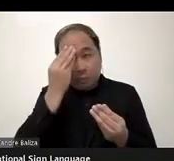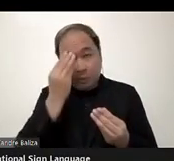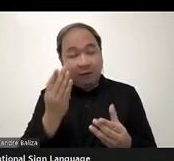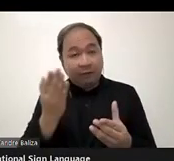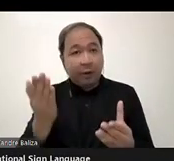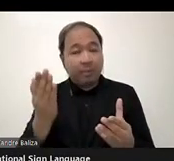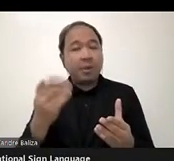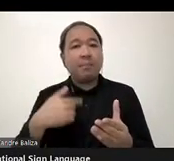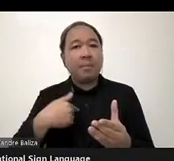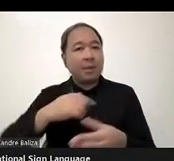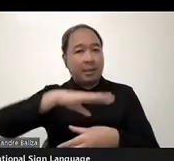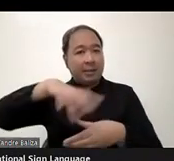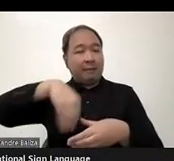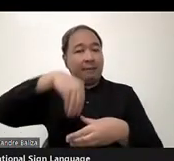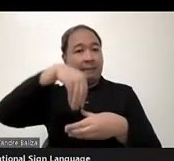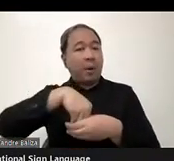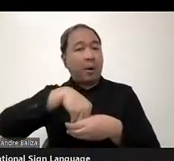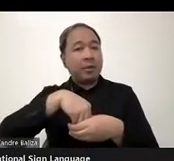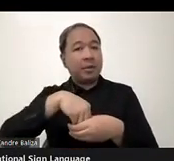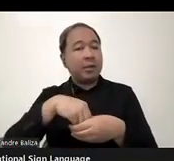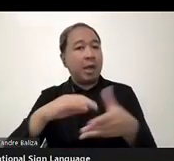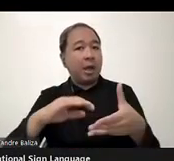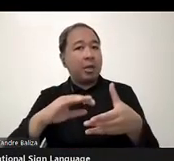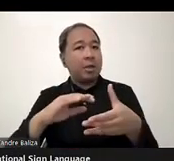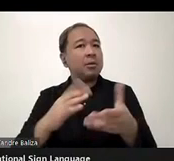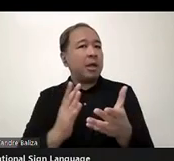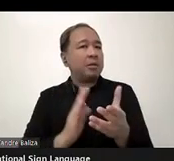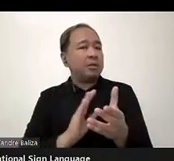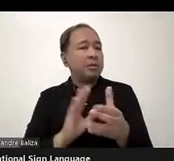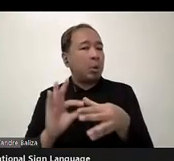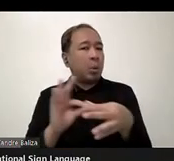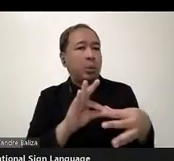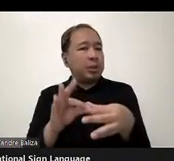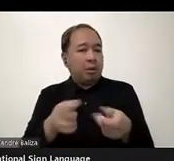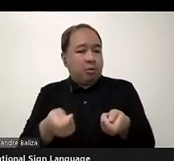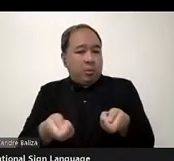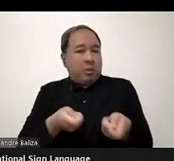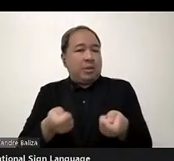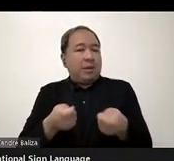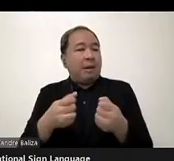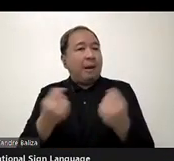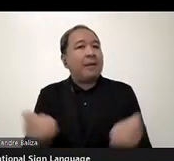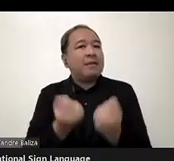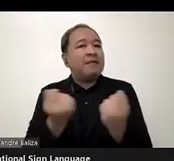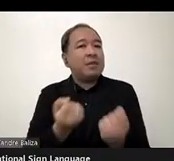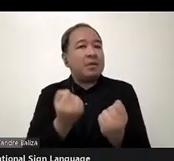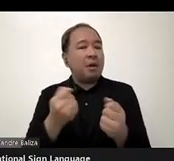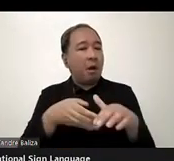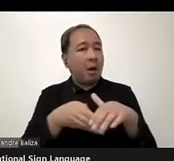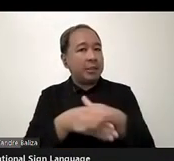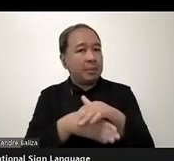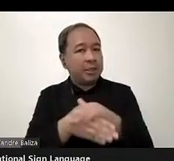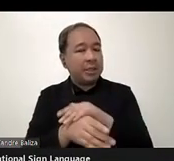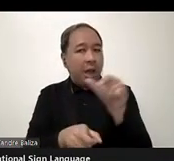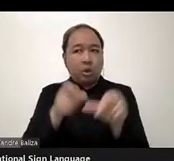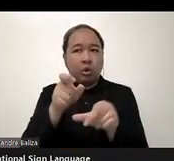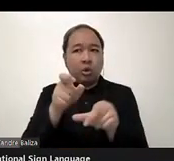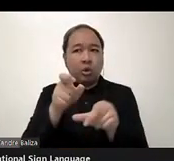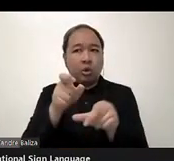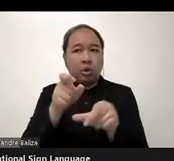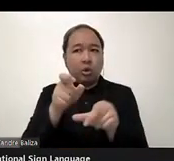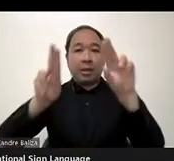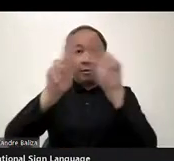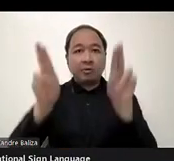of a joint coordinating activity on accessibility and human factors from the International Telecommunication Union